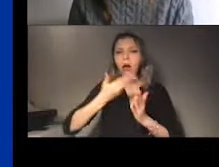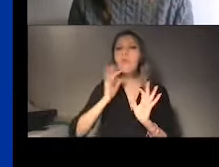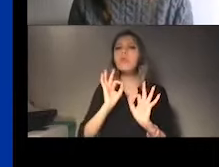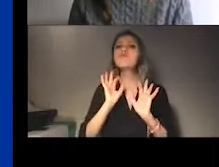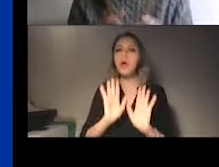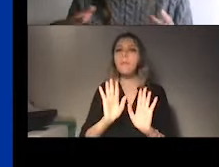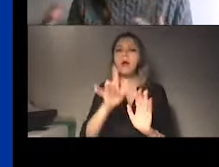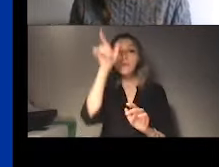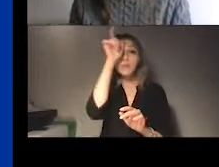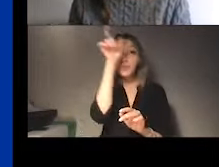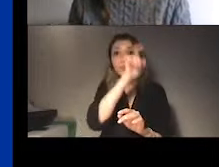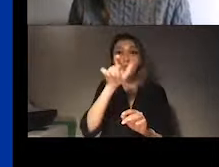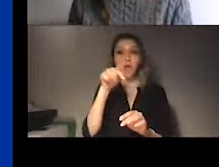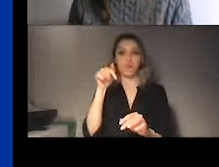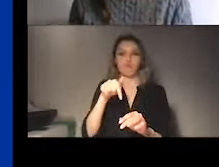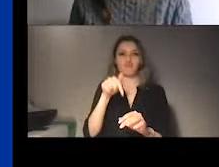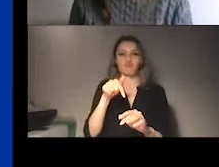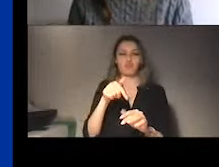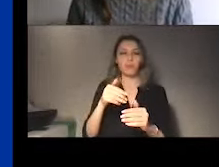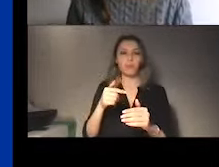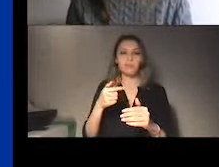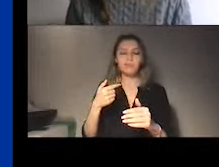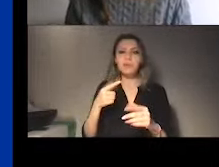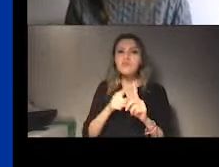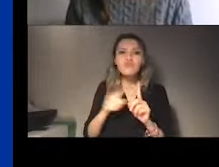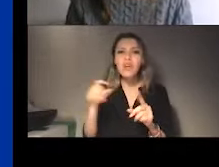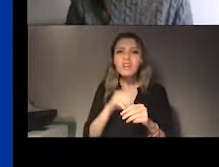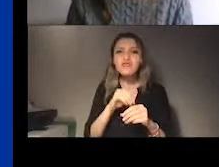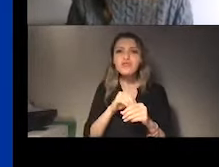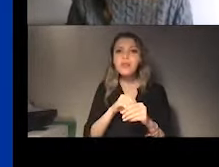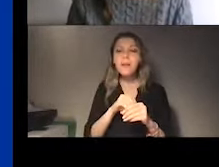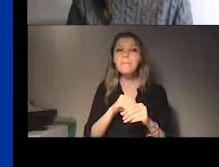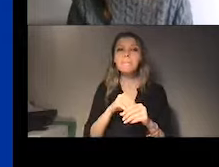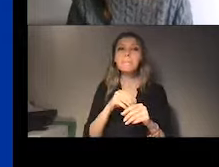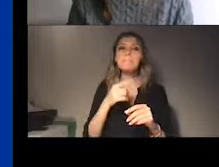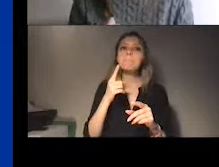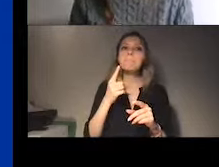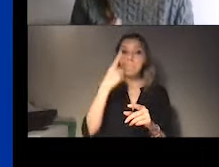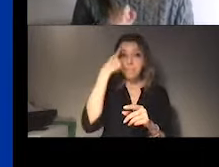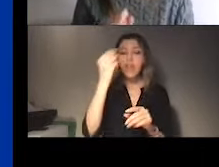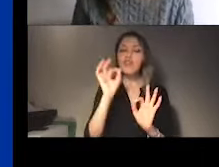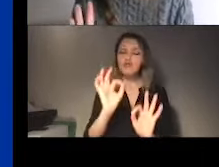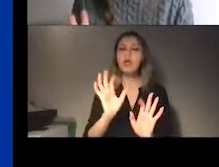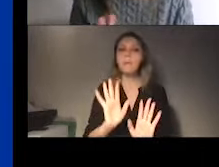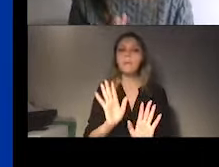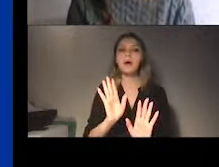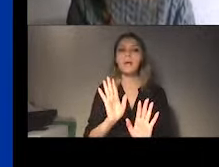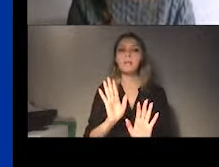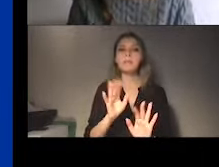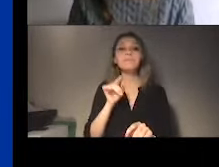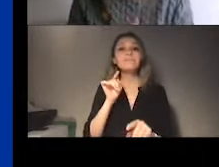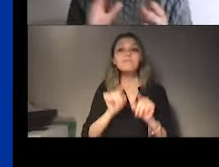undergoing in the Universal Periodic Review process, just wanted to give a few, two words